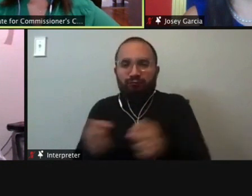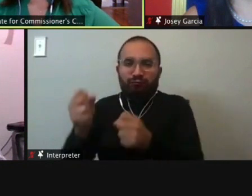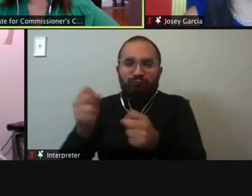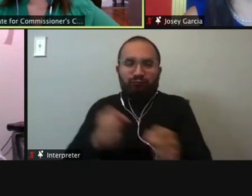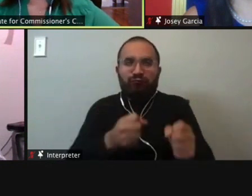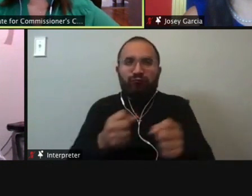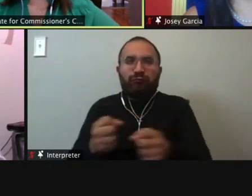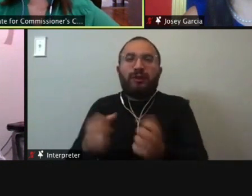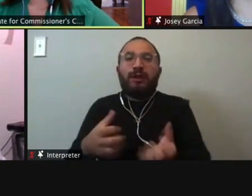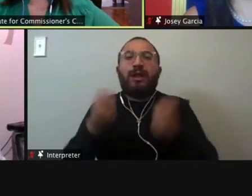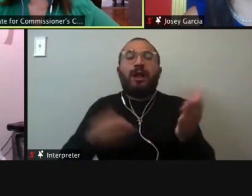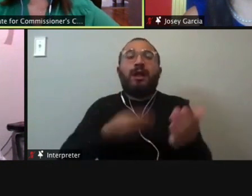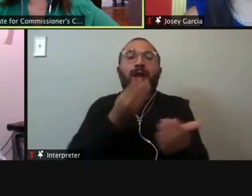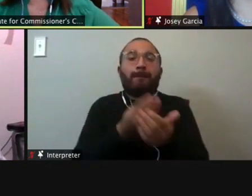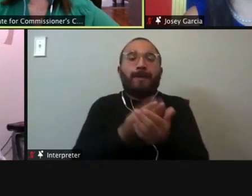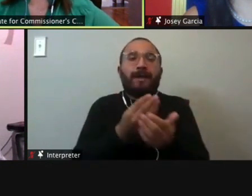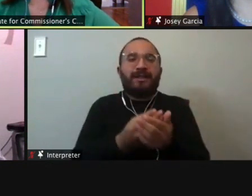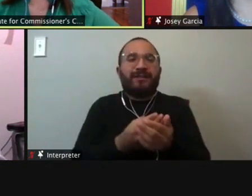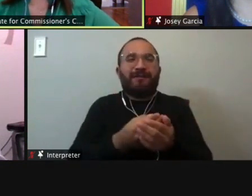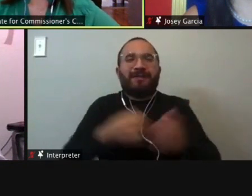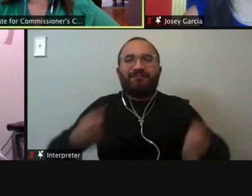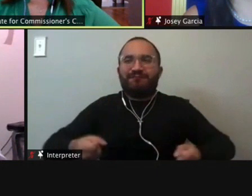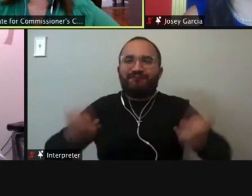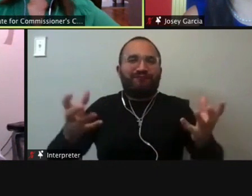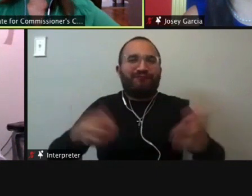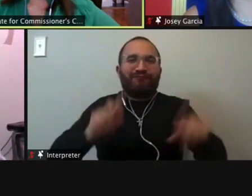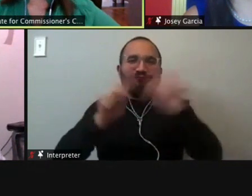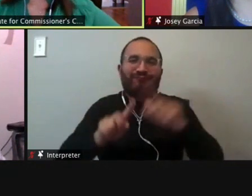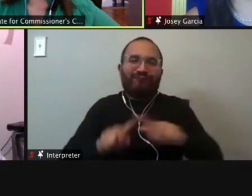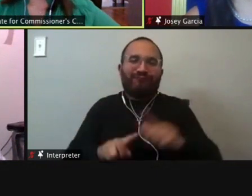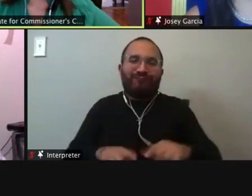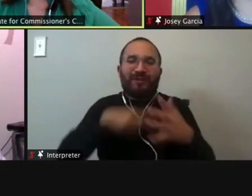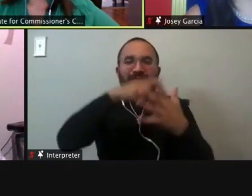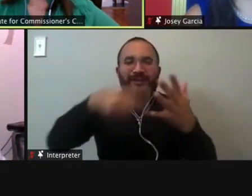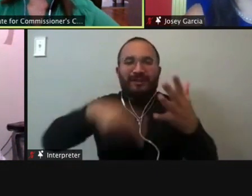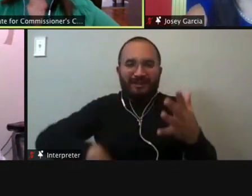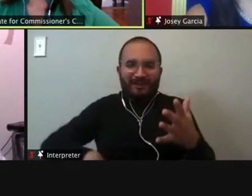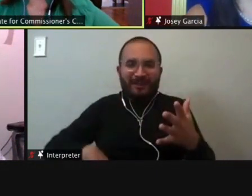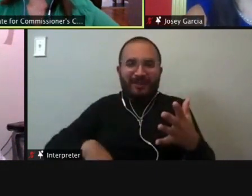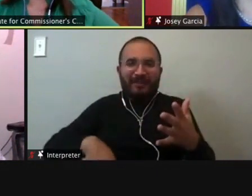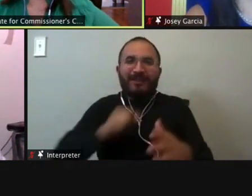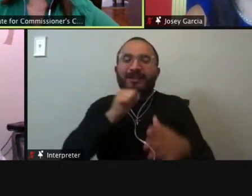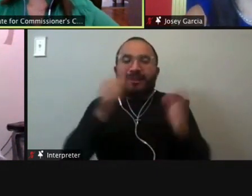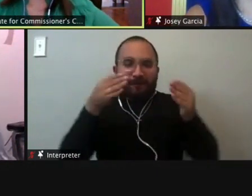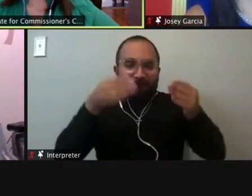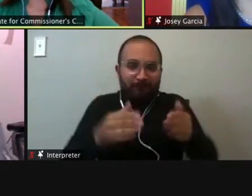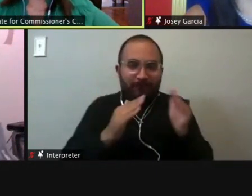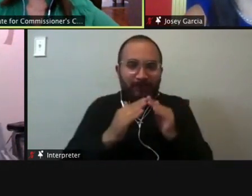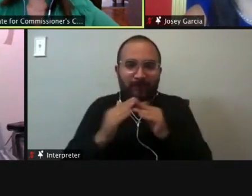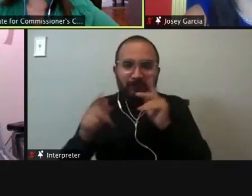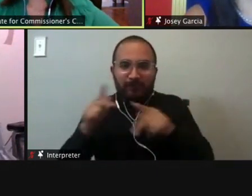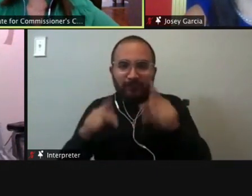there's a lot of money being spent on things other than the community themselves. I think Bexar County really needs to